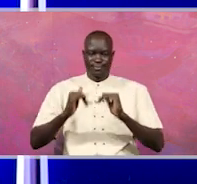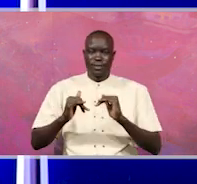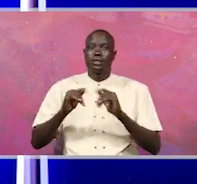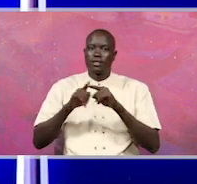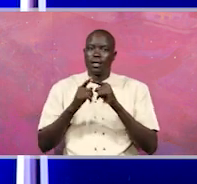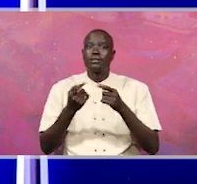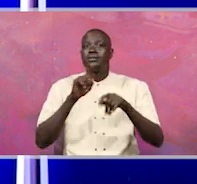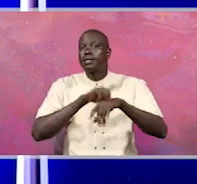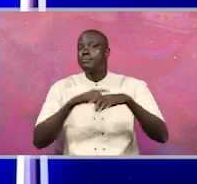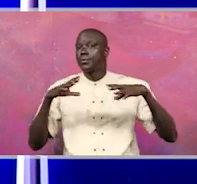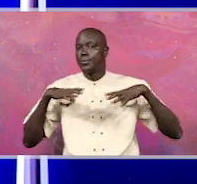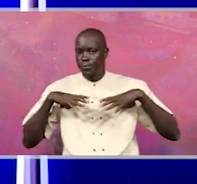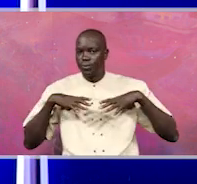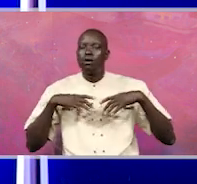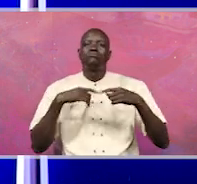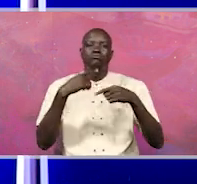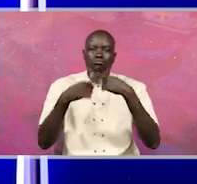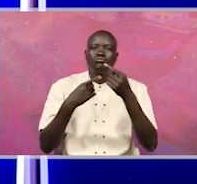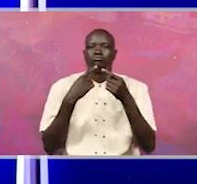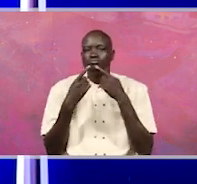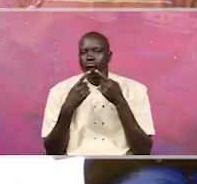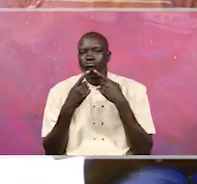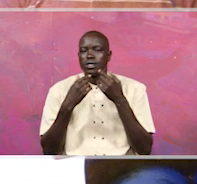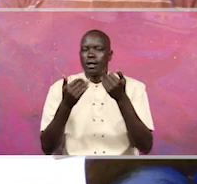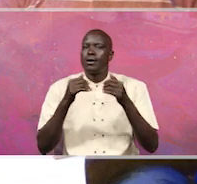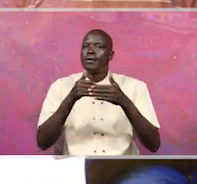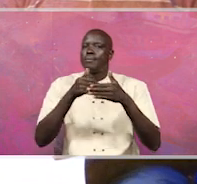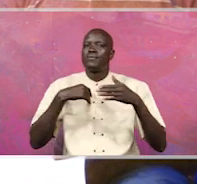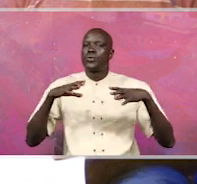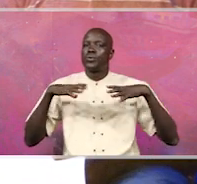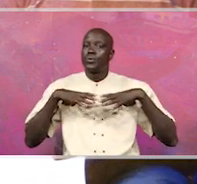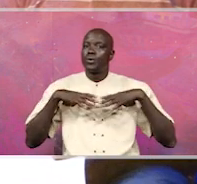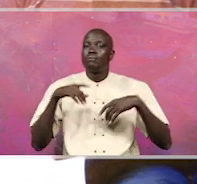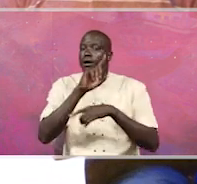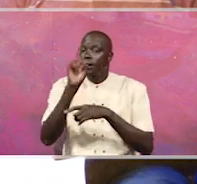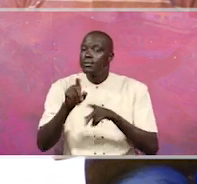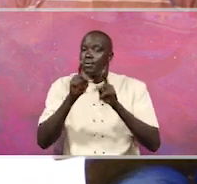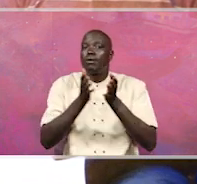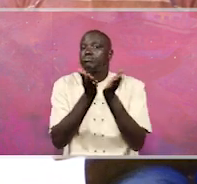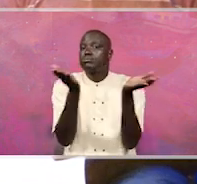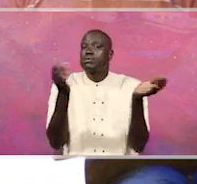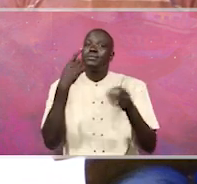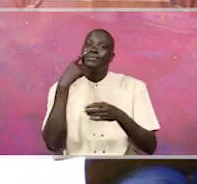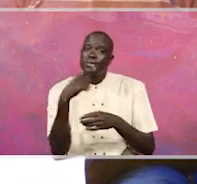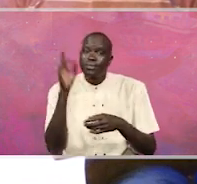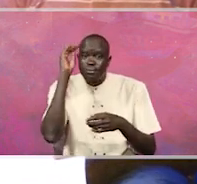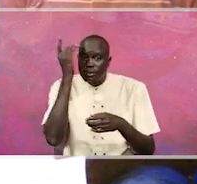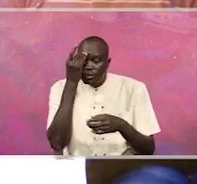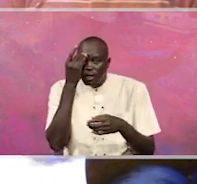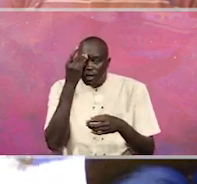when we come back. But before we go into the break, I would like to ask the audience, have you seen this policy he's talking about? Have you? Yes.